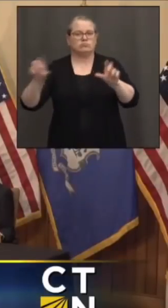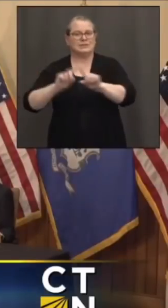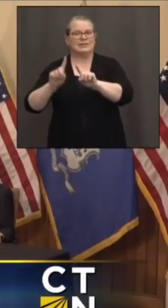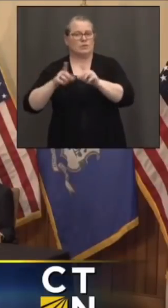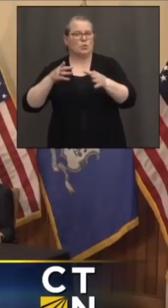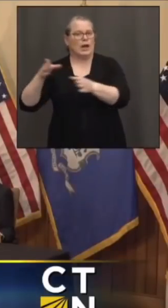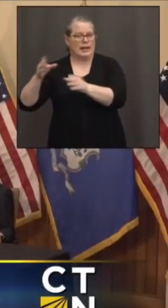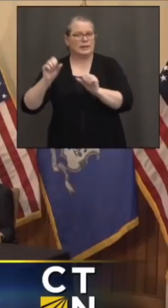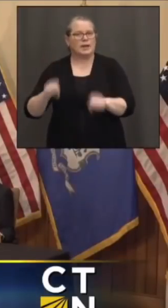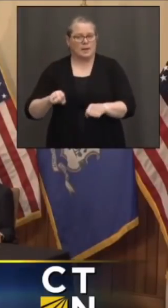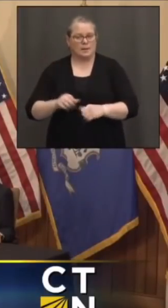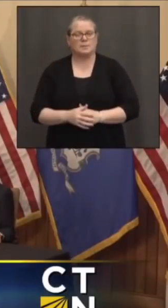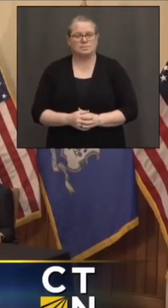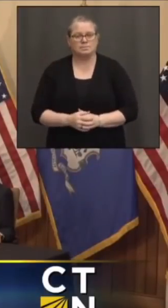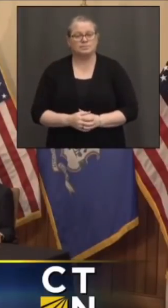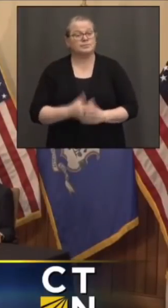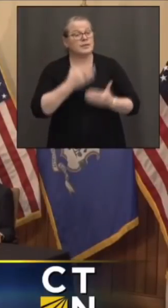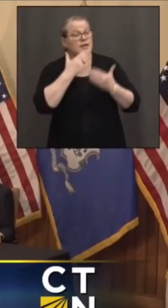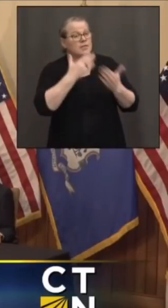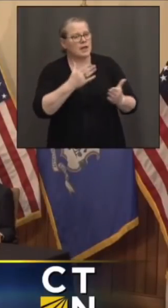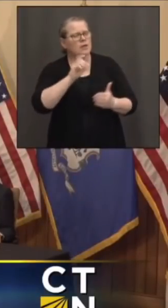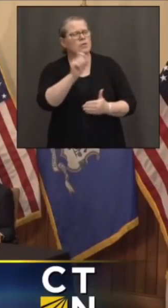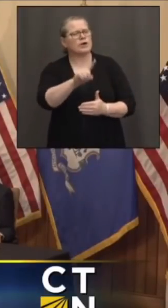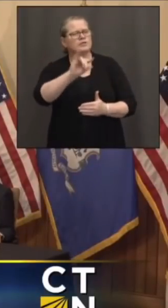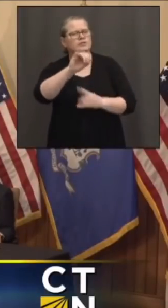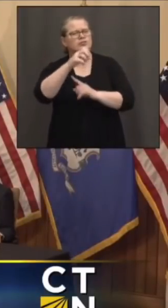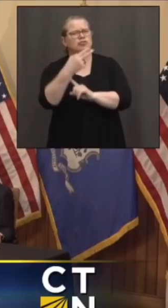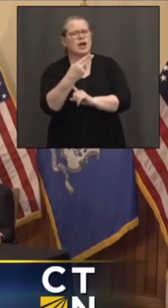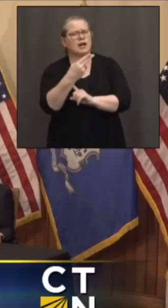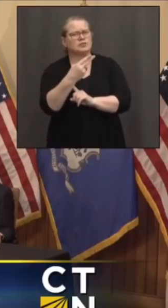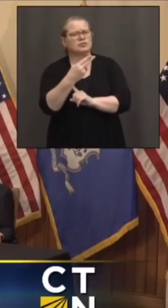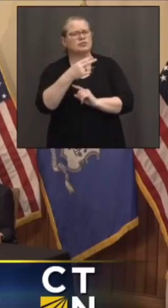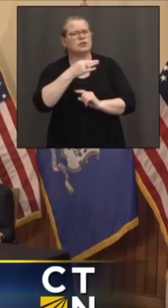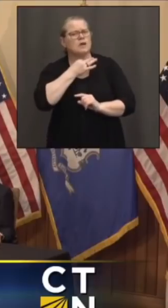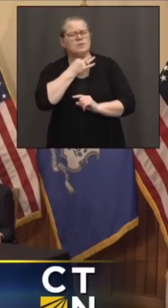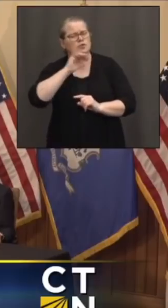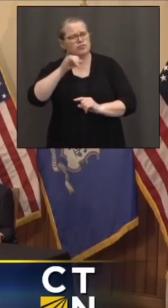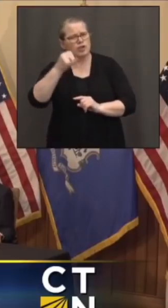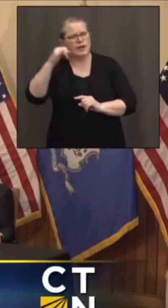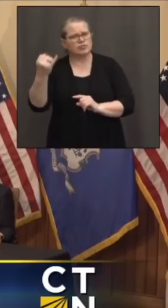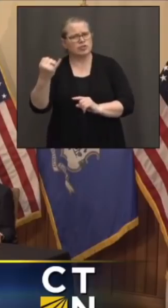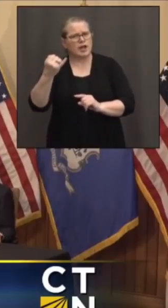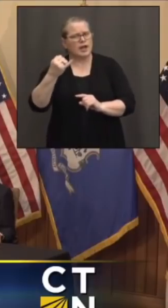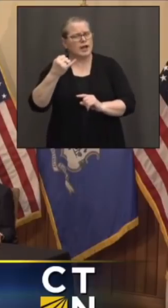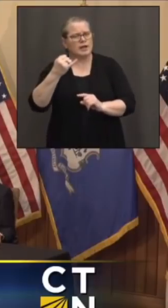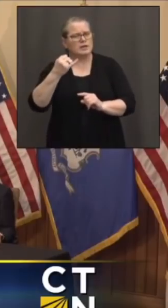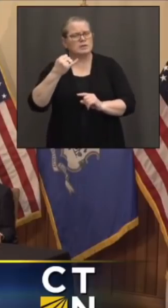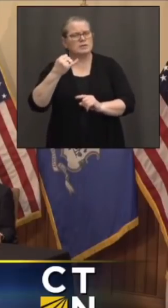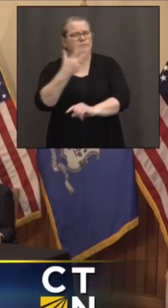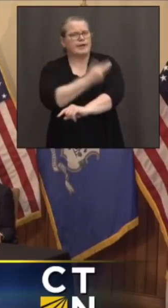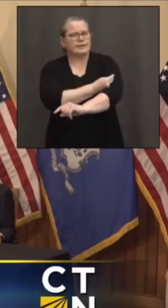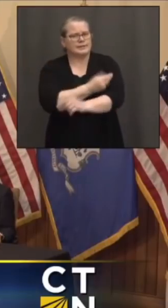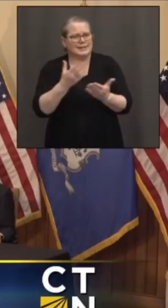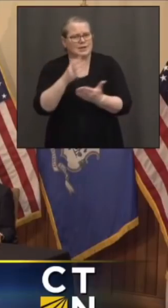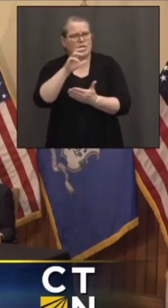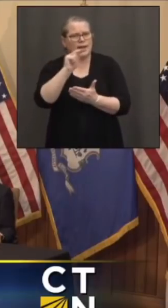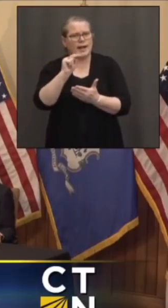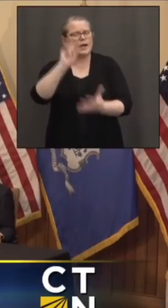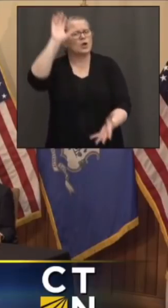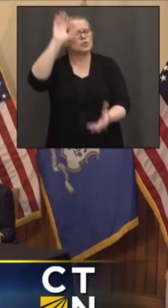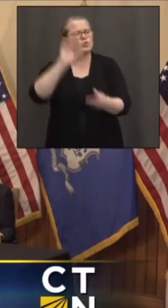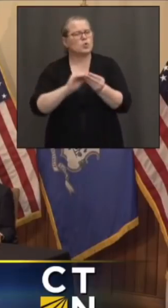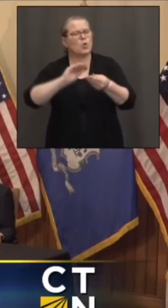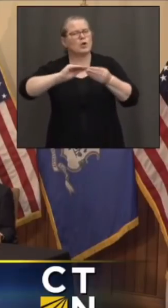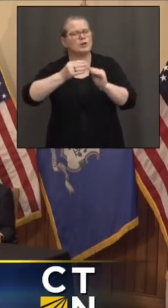Thanks. And then I guess for Josh, what is the current total supply of the J&J vaccine in Connecticut, and are there any firmer